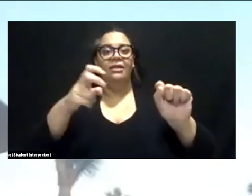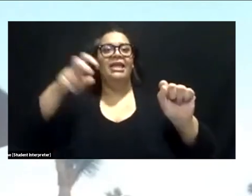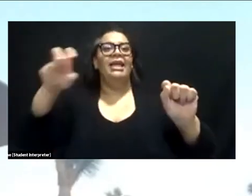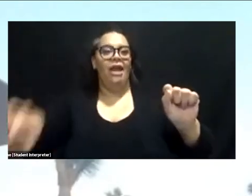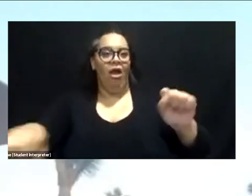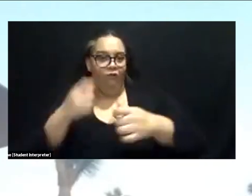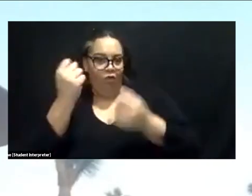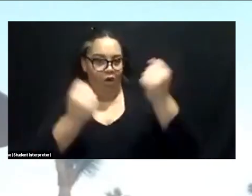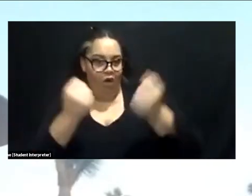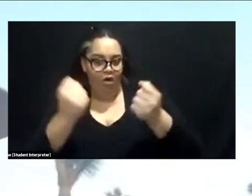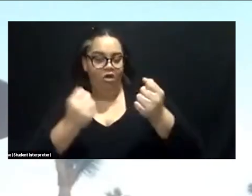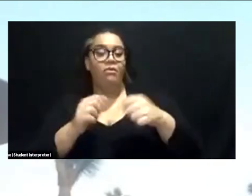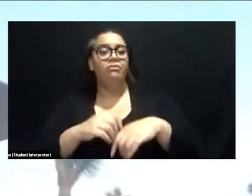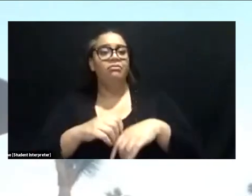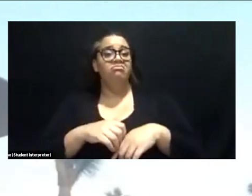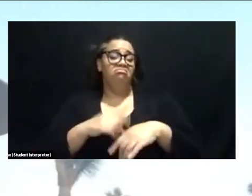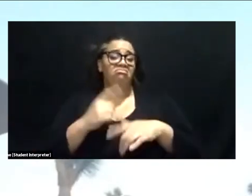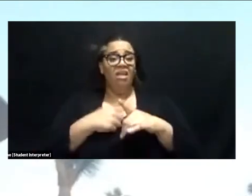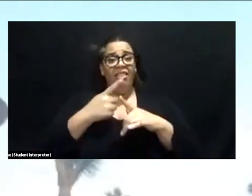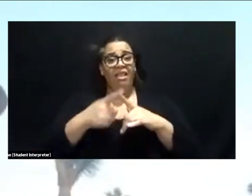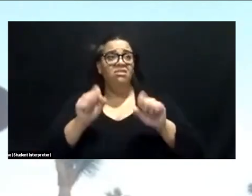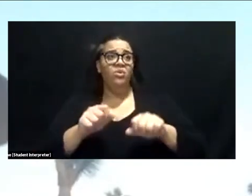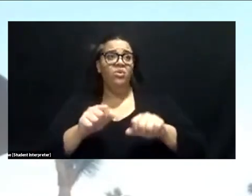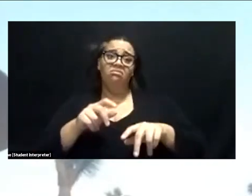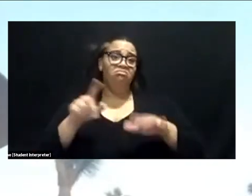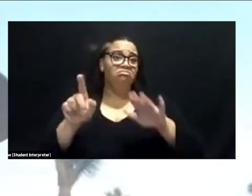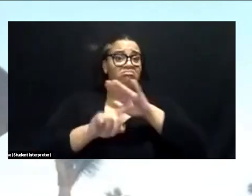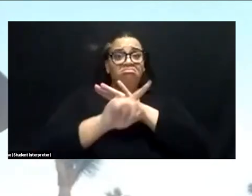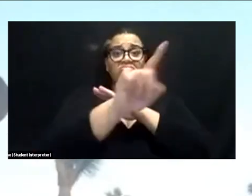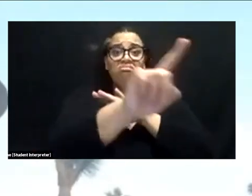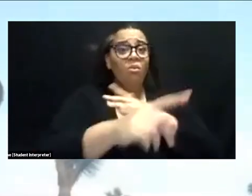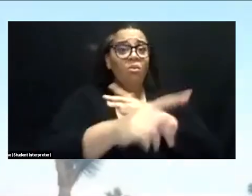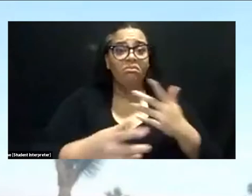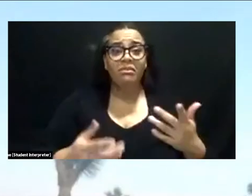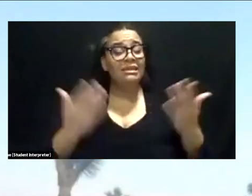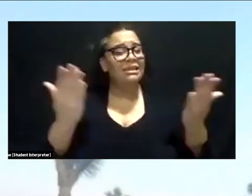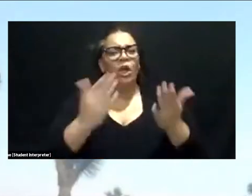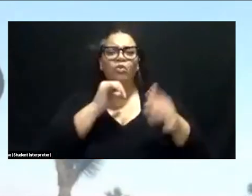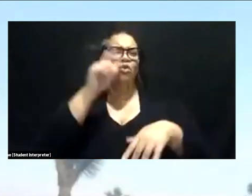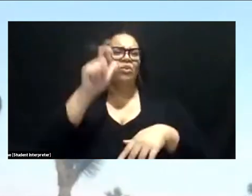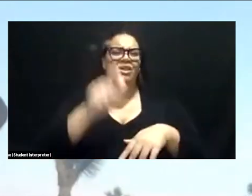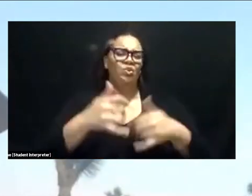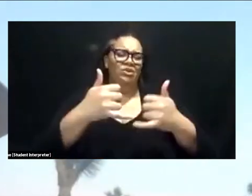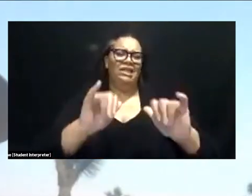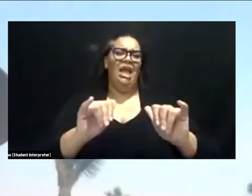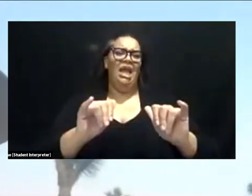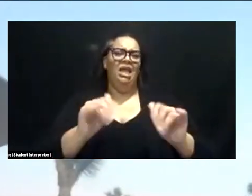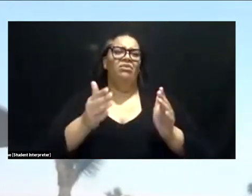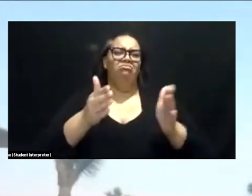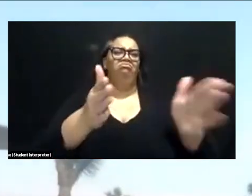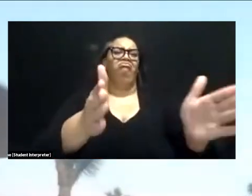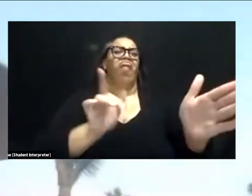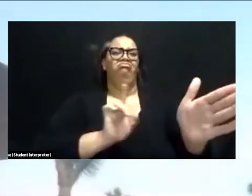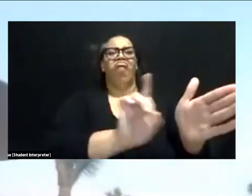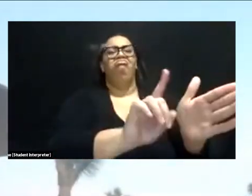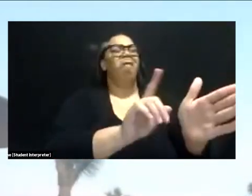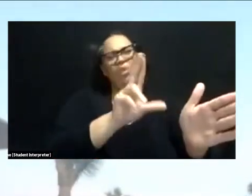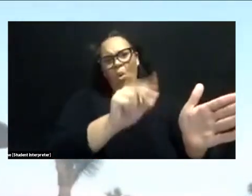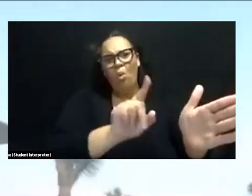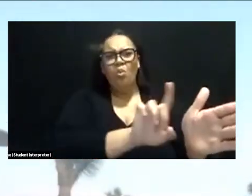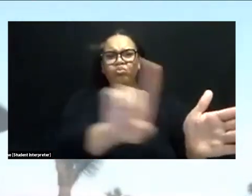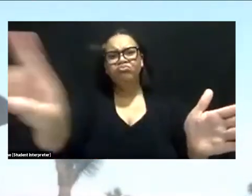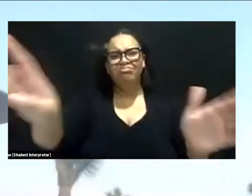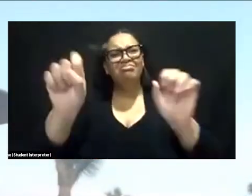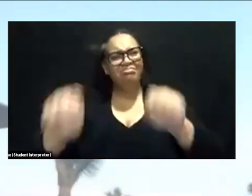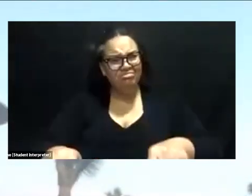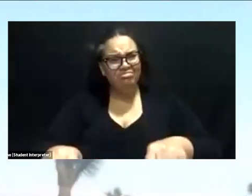And then you can really go exploring here at Joshua tree. don't have to be on a trail. You're not going to hurt the sand by walking on it. So wear your gators. So